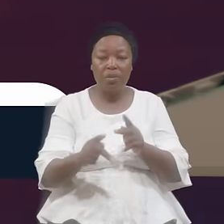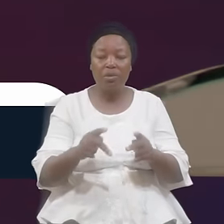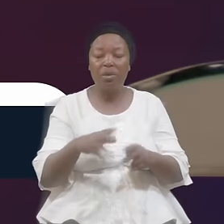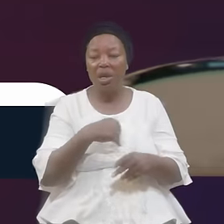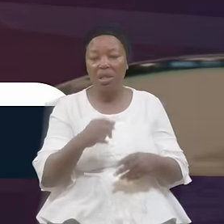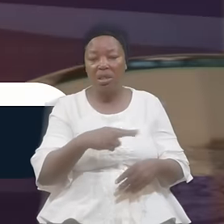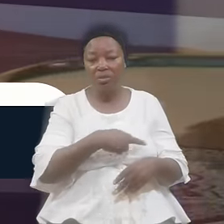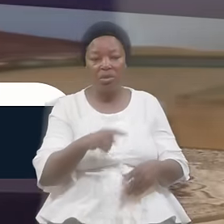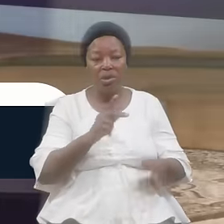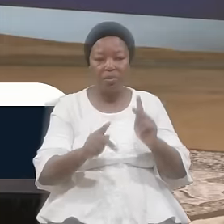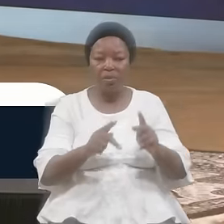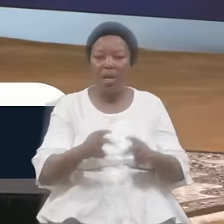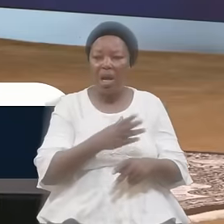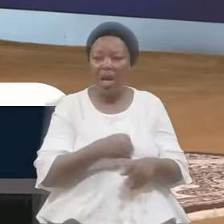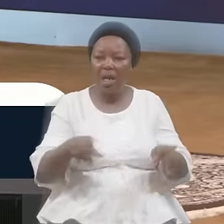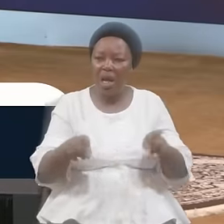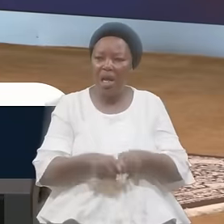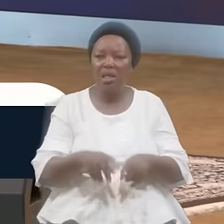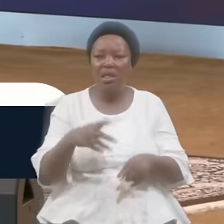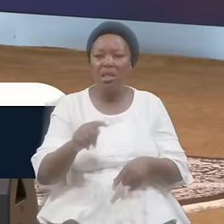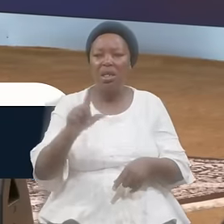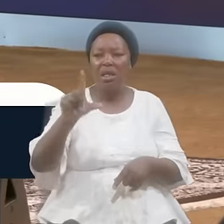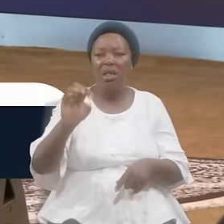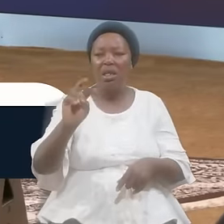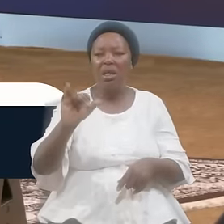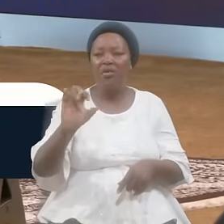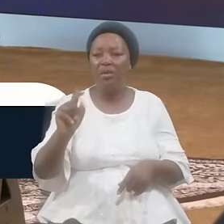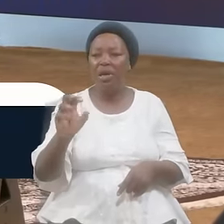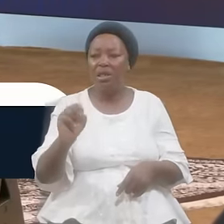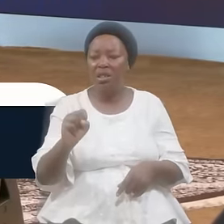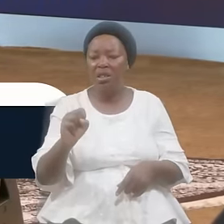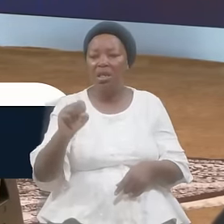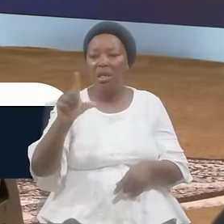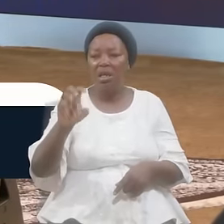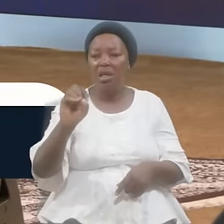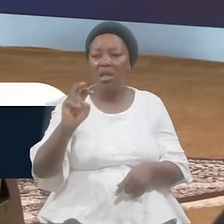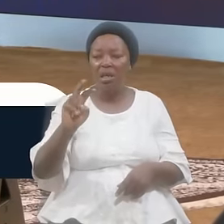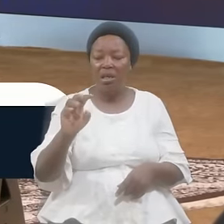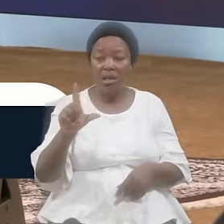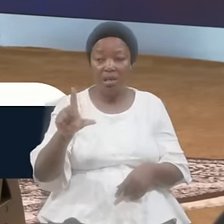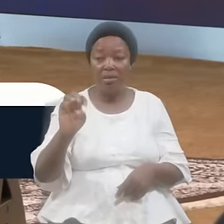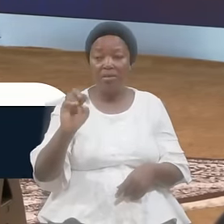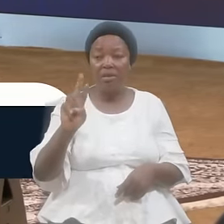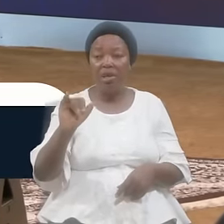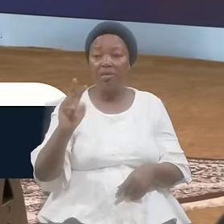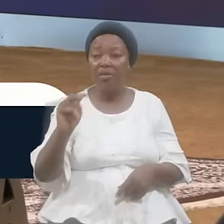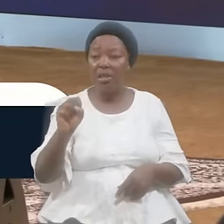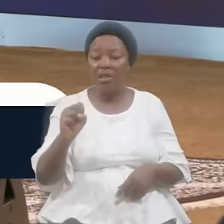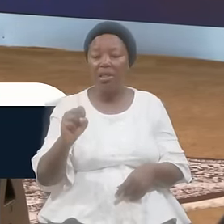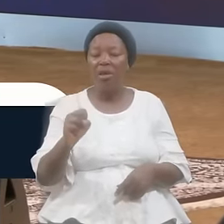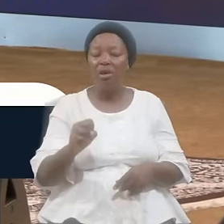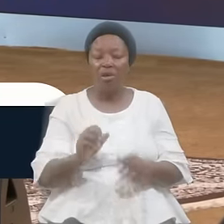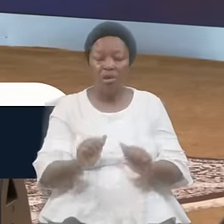And As The Levites Consecrated Themselves And Surrendered Themselves Absolutely